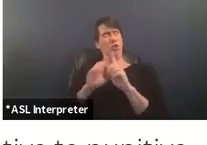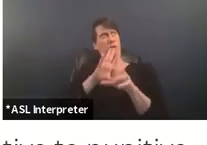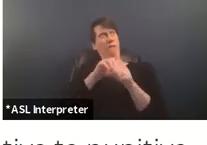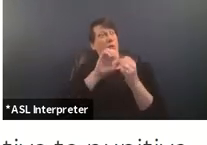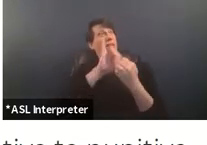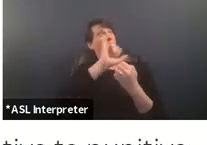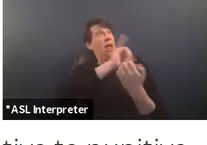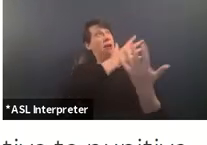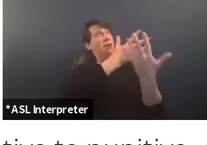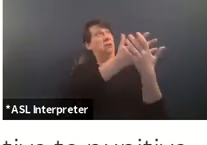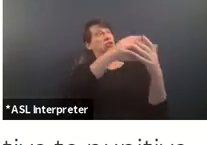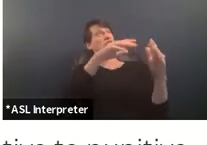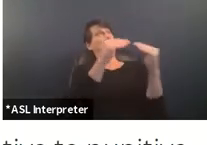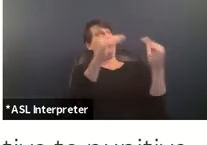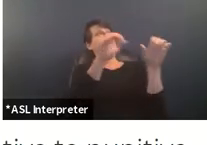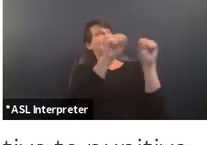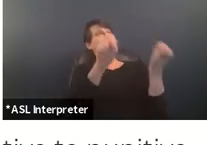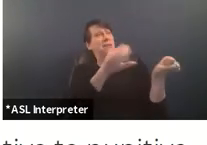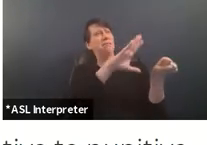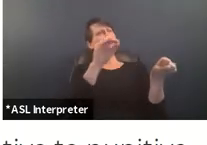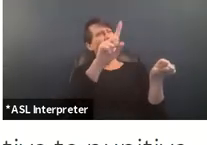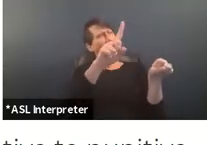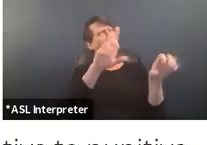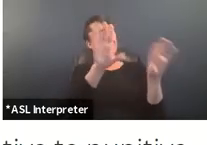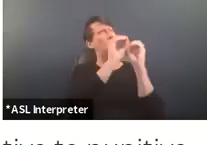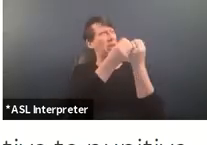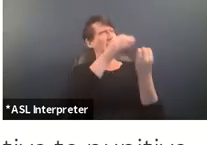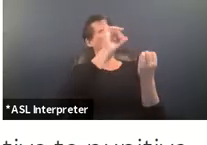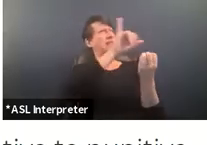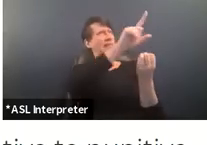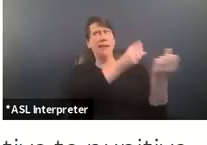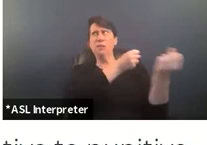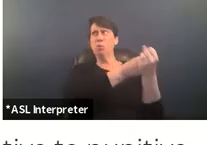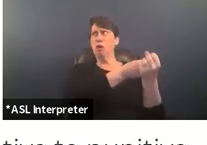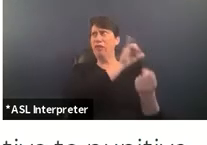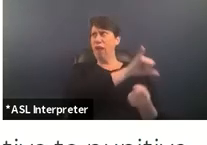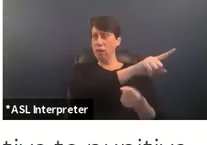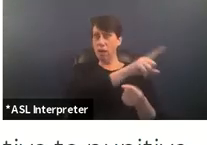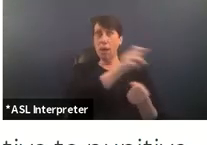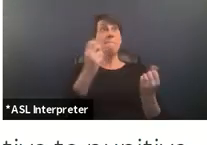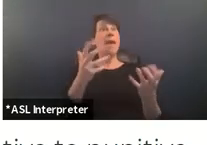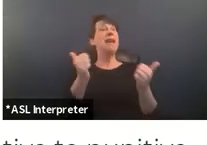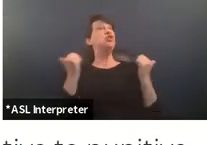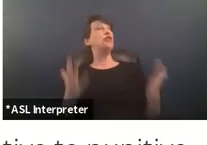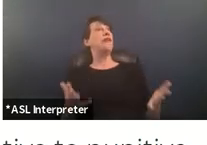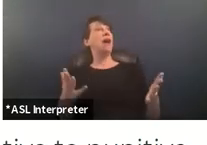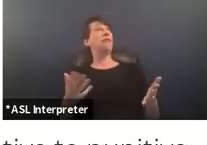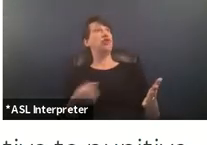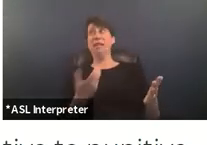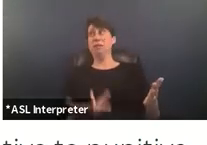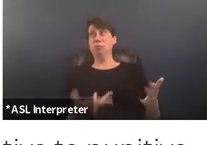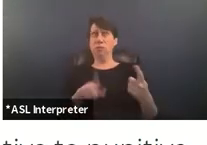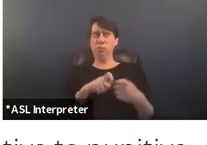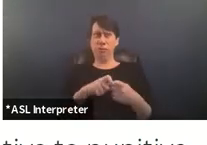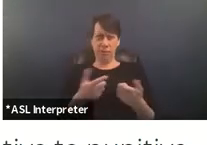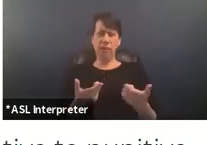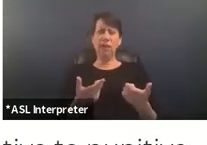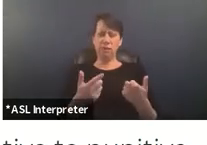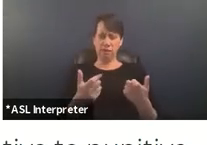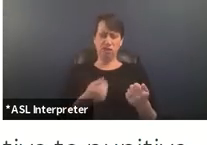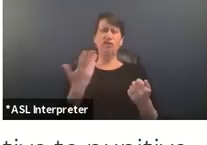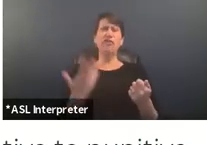and the social service organizations which scaffold them many survivors express particularly survivors of color